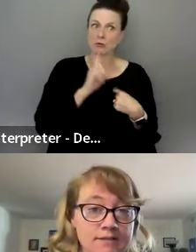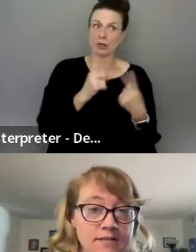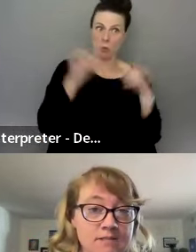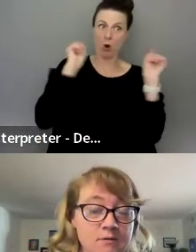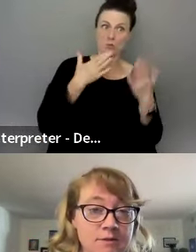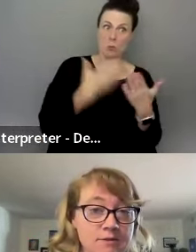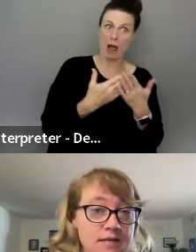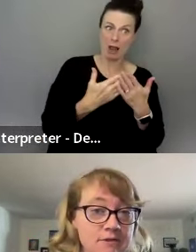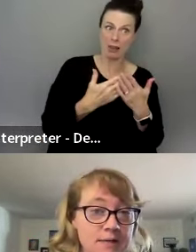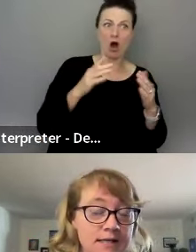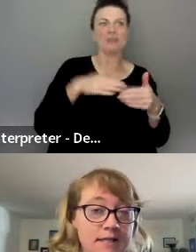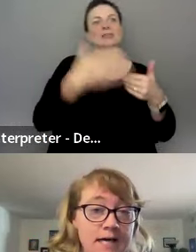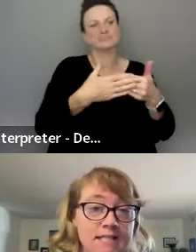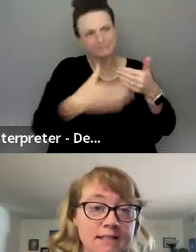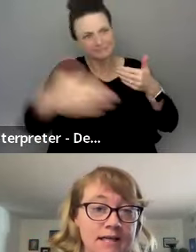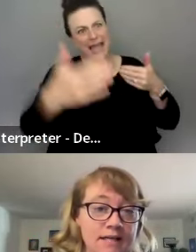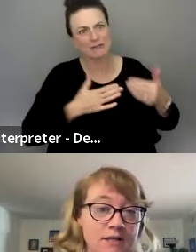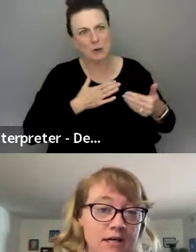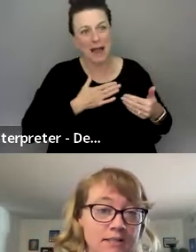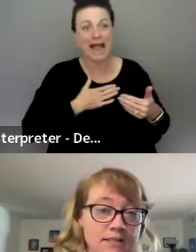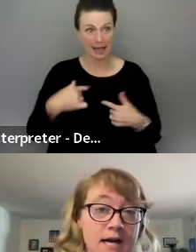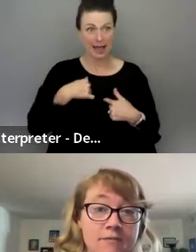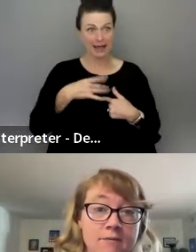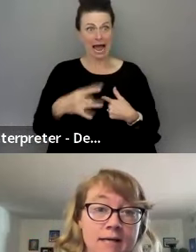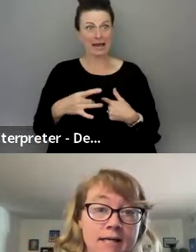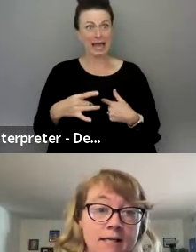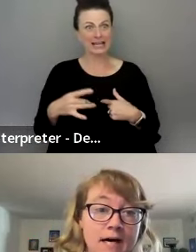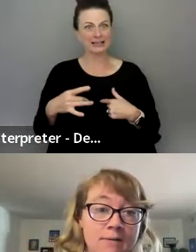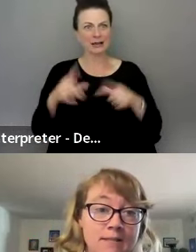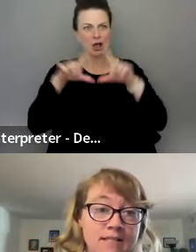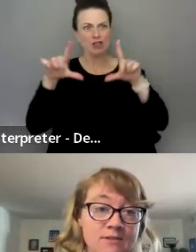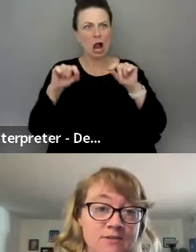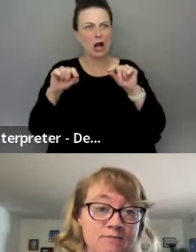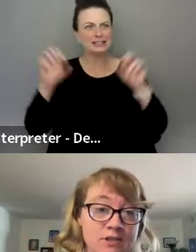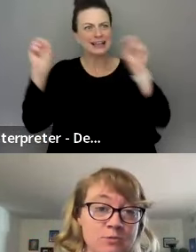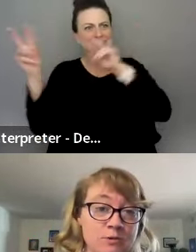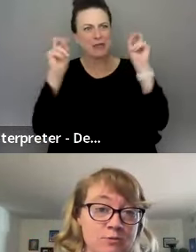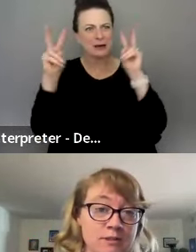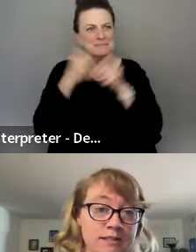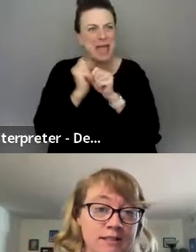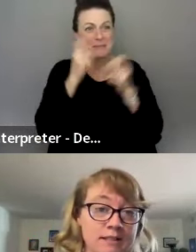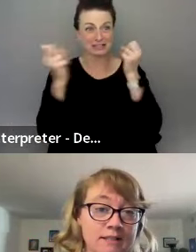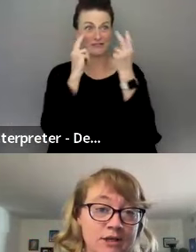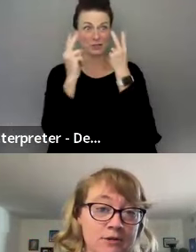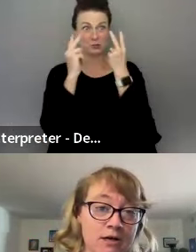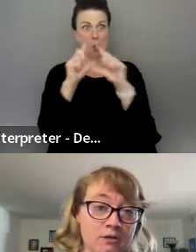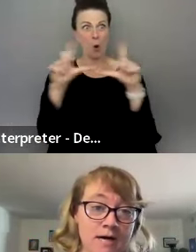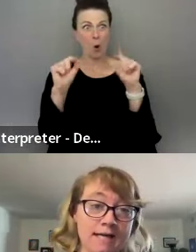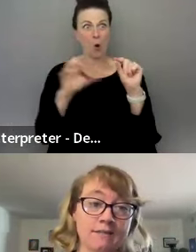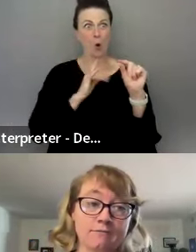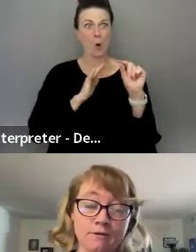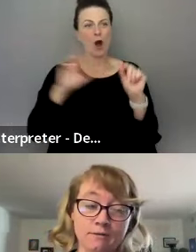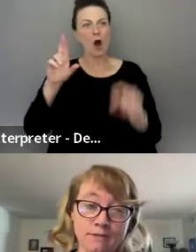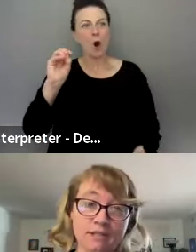well on the subsequent posts after mine. And I did like the cards that Catherine made, um, because those visuals really, you know, the